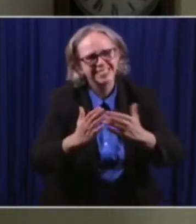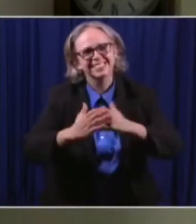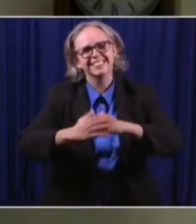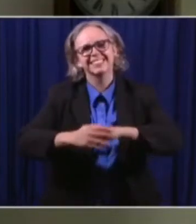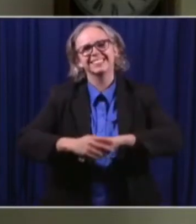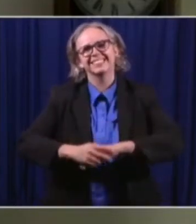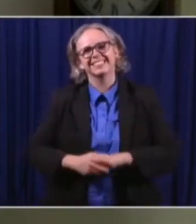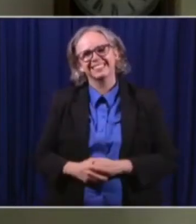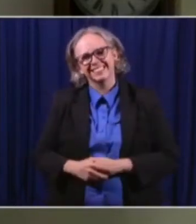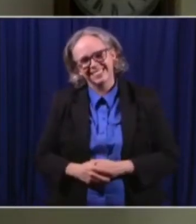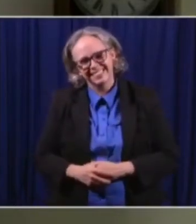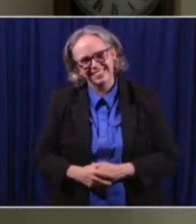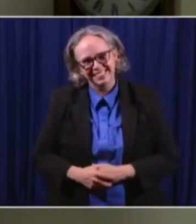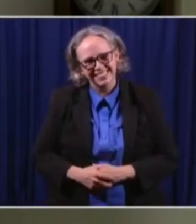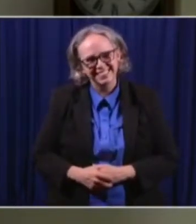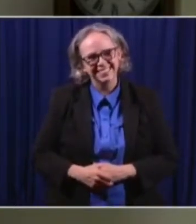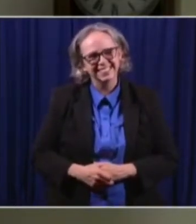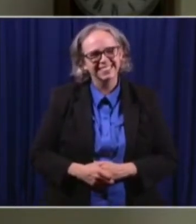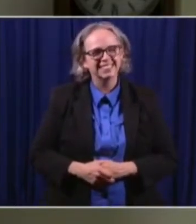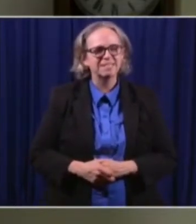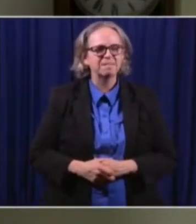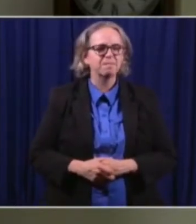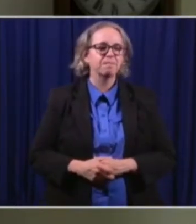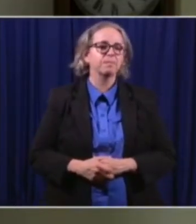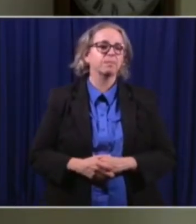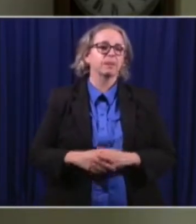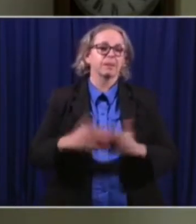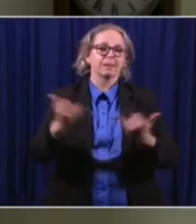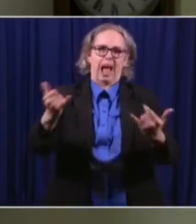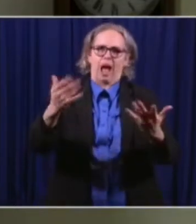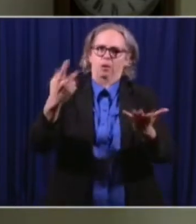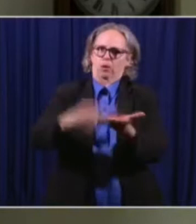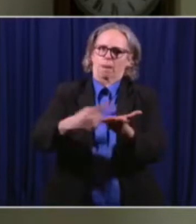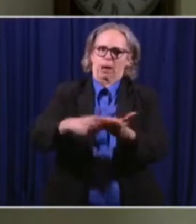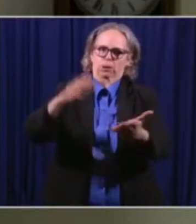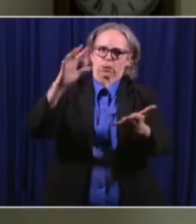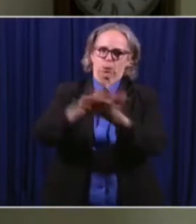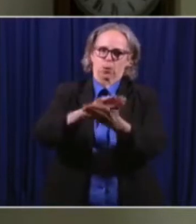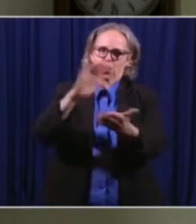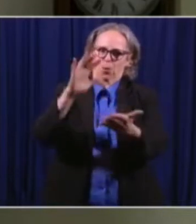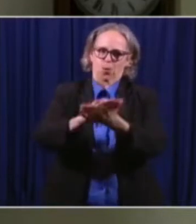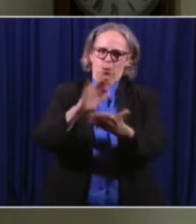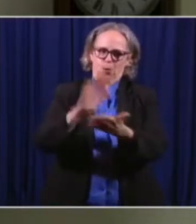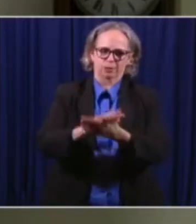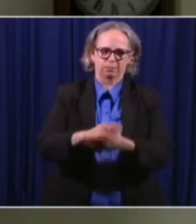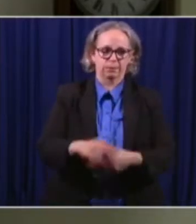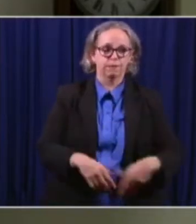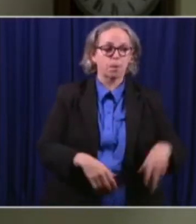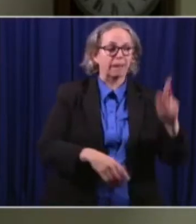Let's talk a little bit about schools. This is our K through 12.